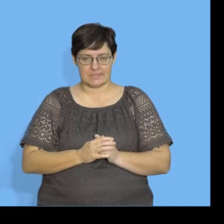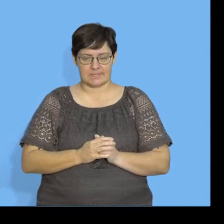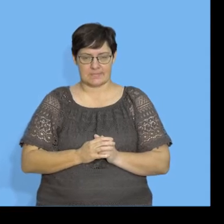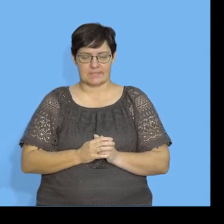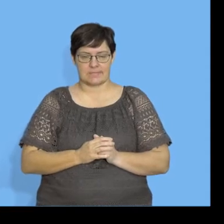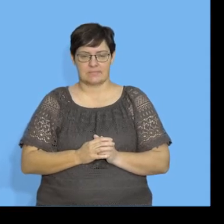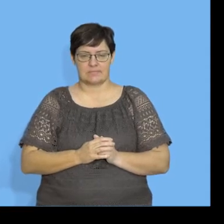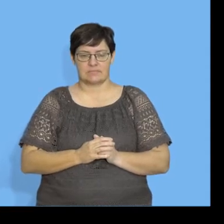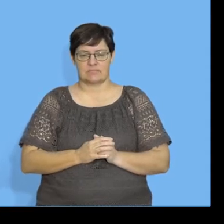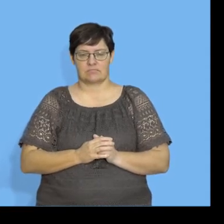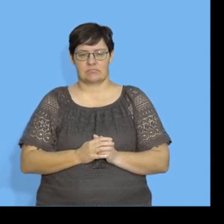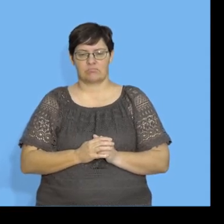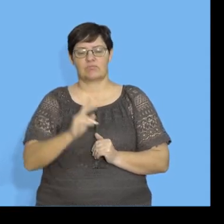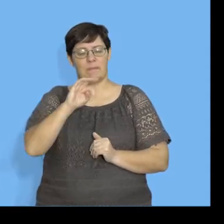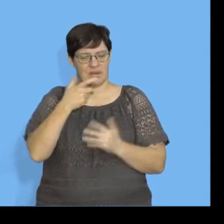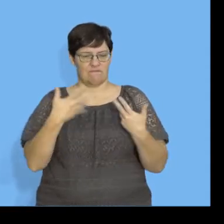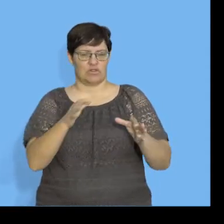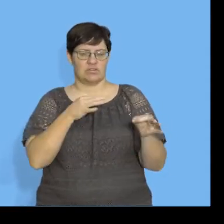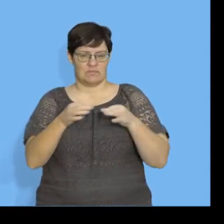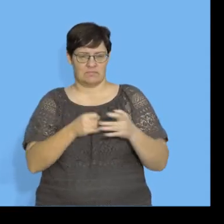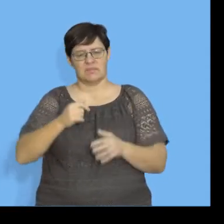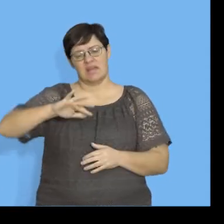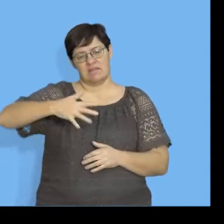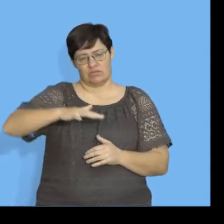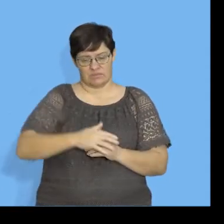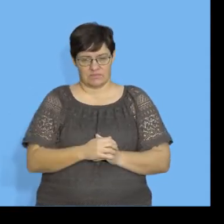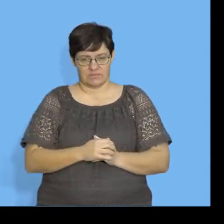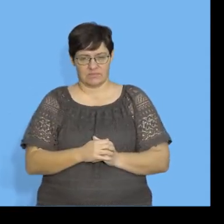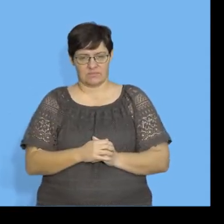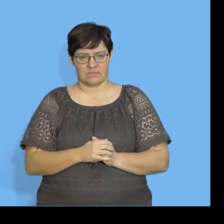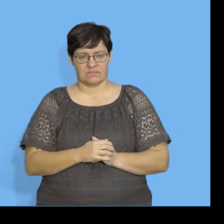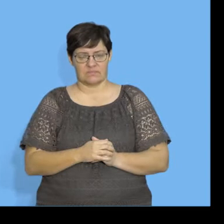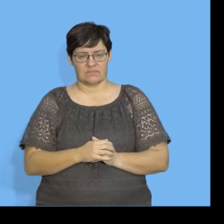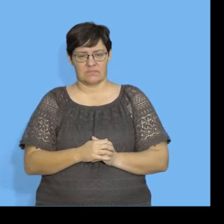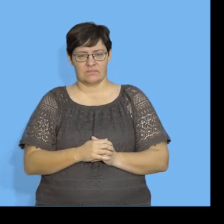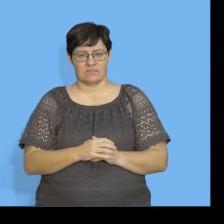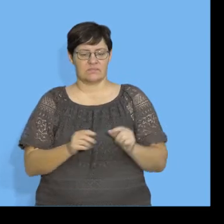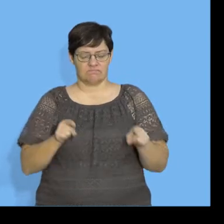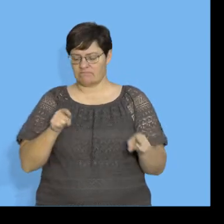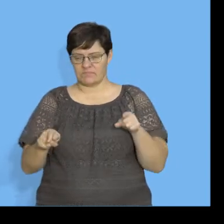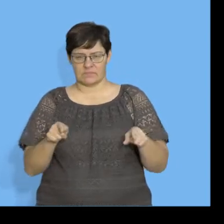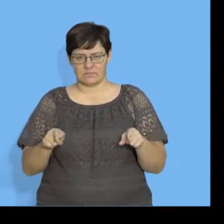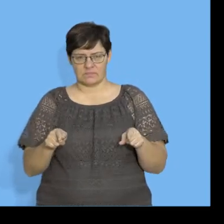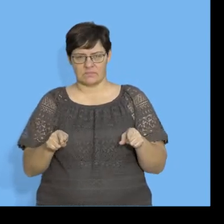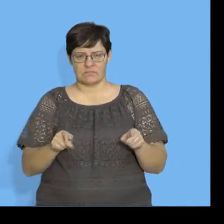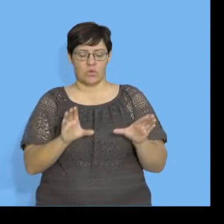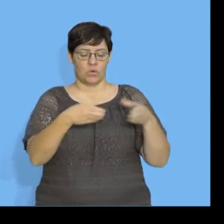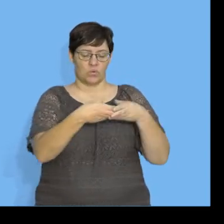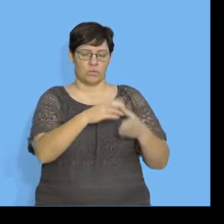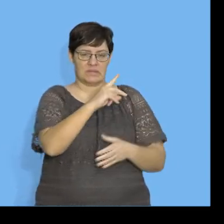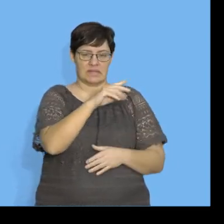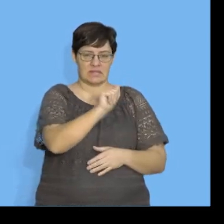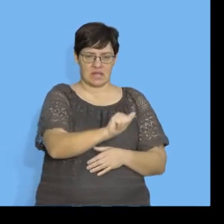spoke about that, is the average. But we have two different kind of mean, group data